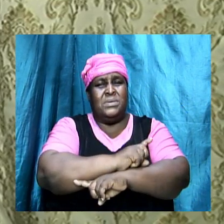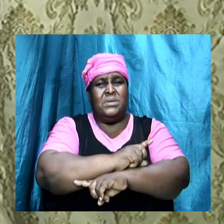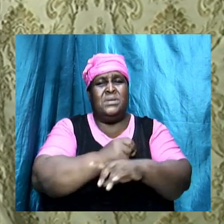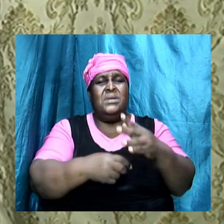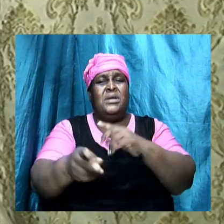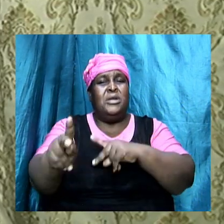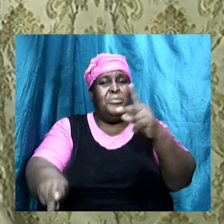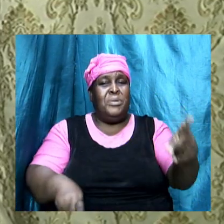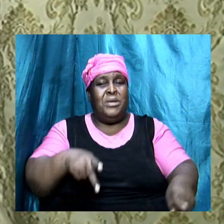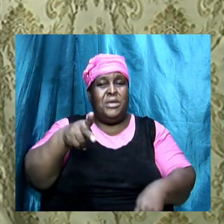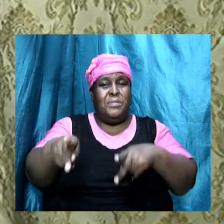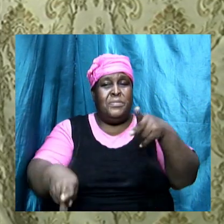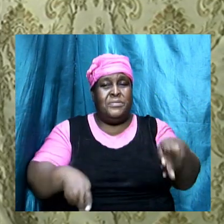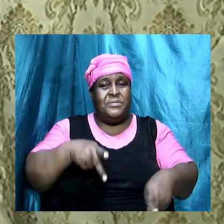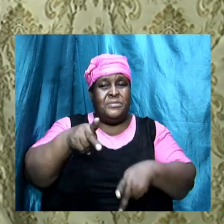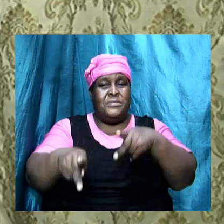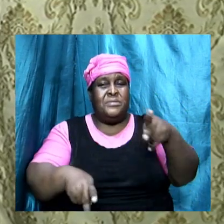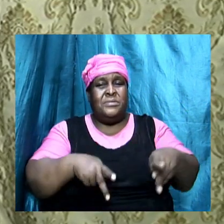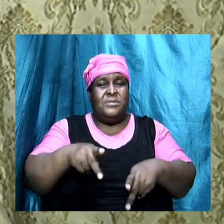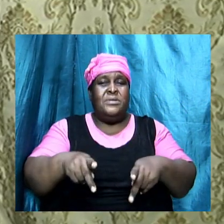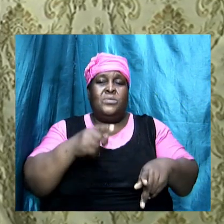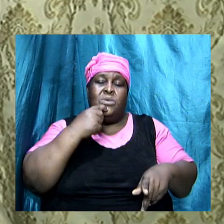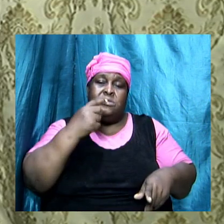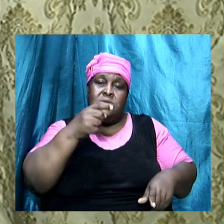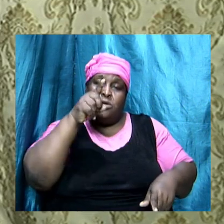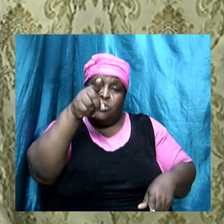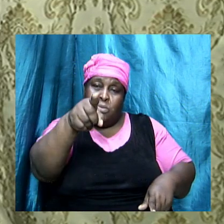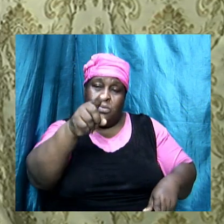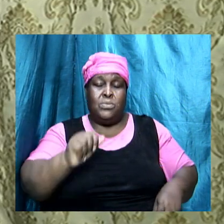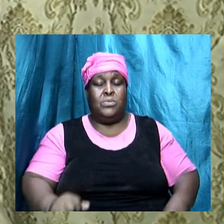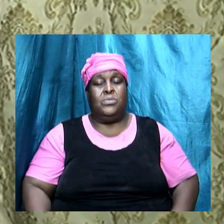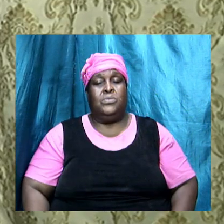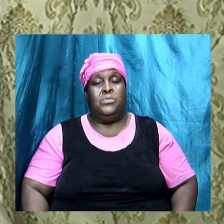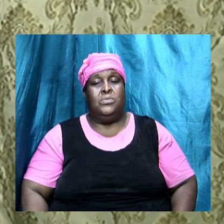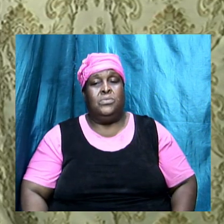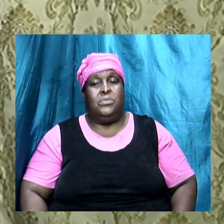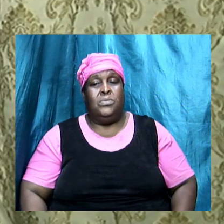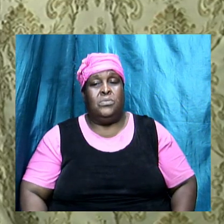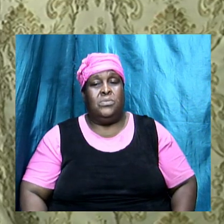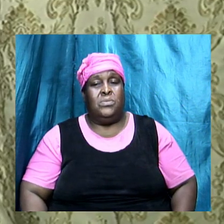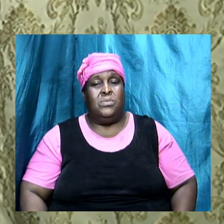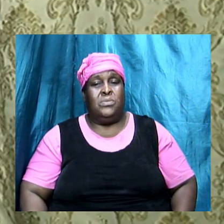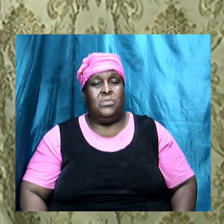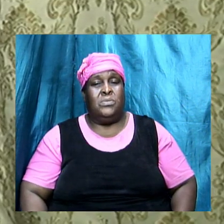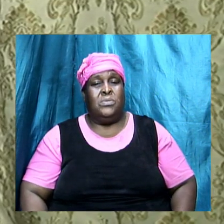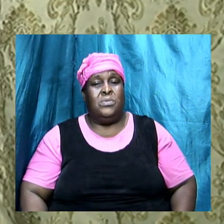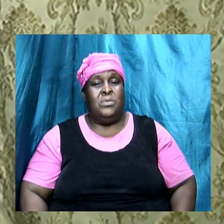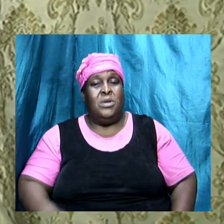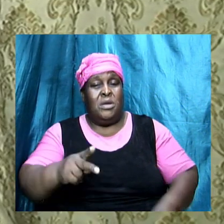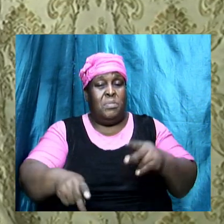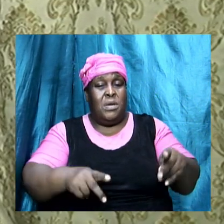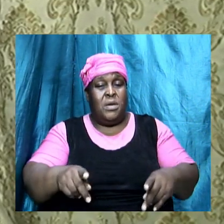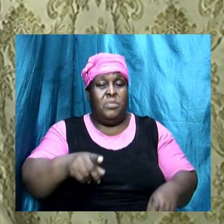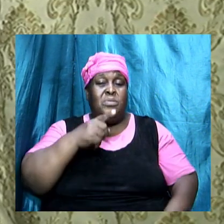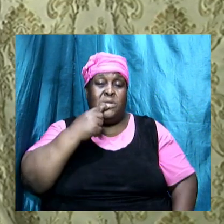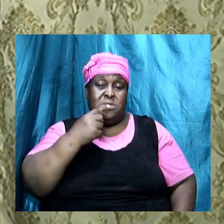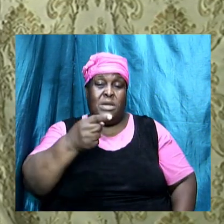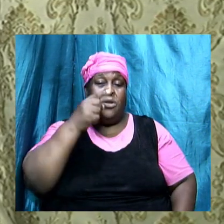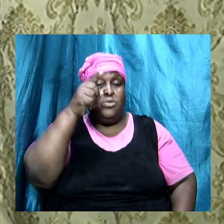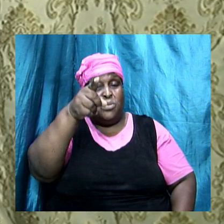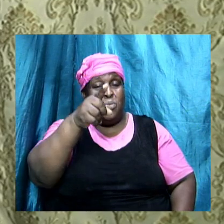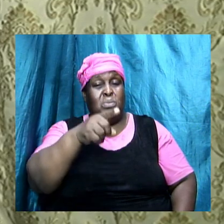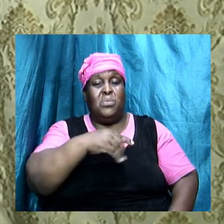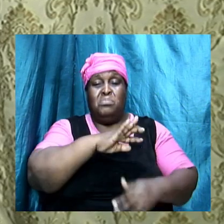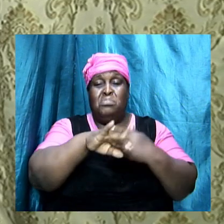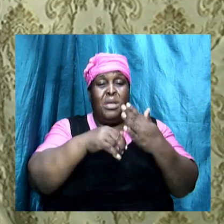folks that will tell you oh mighty God there are folks that will tell you all